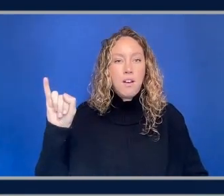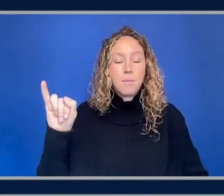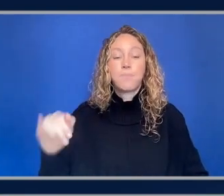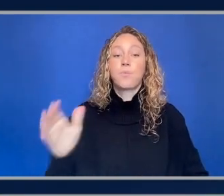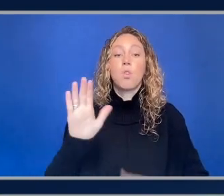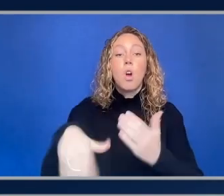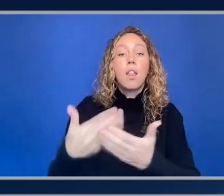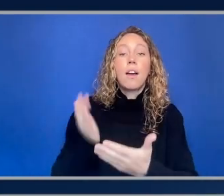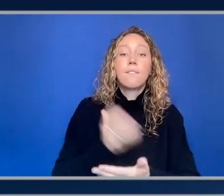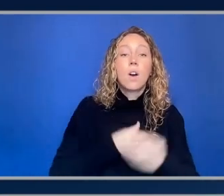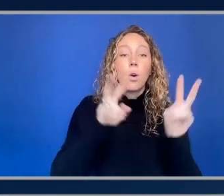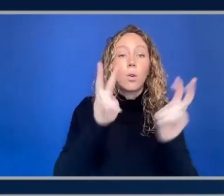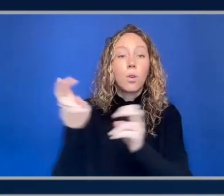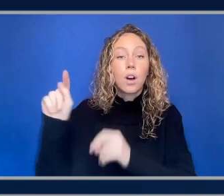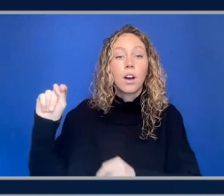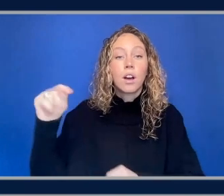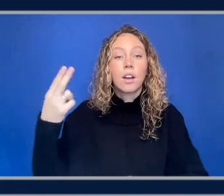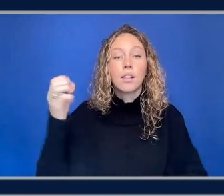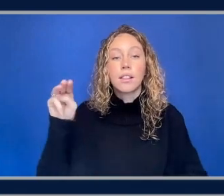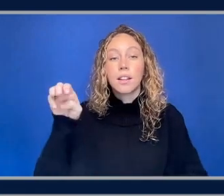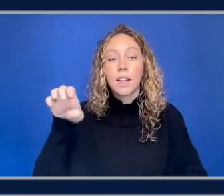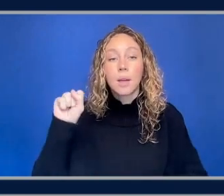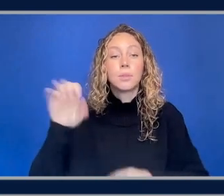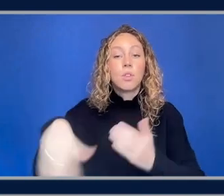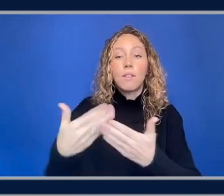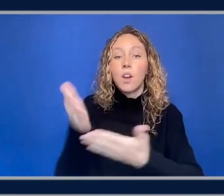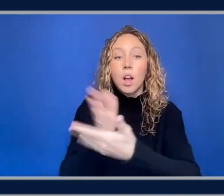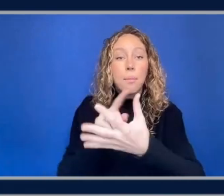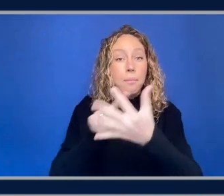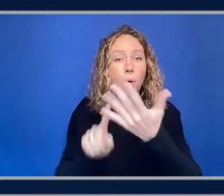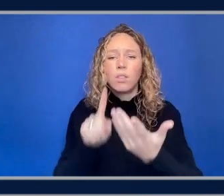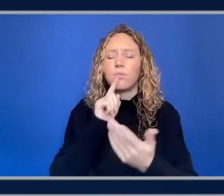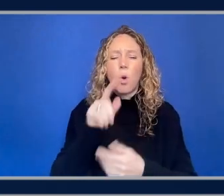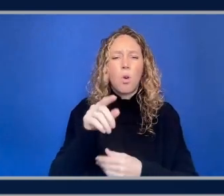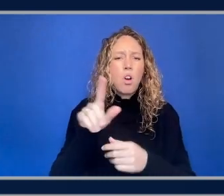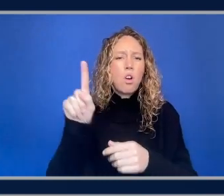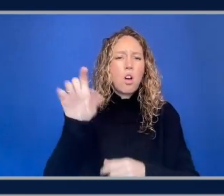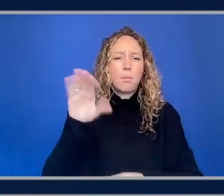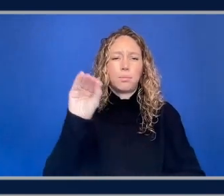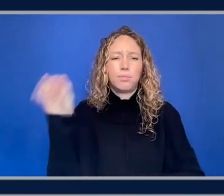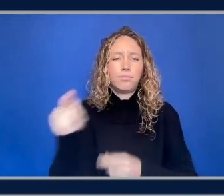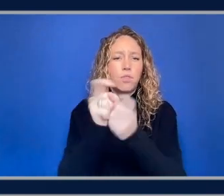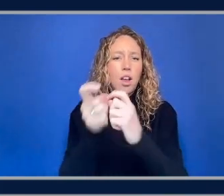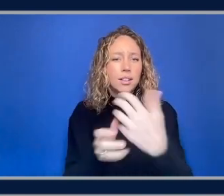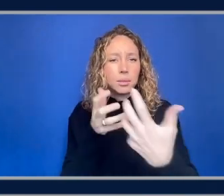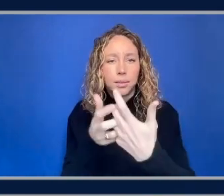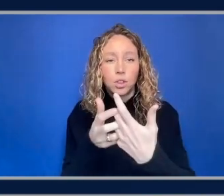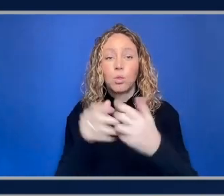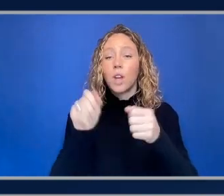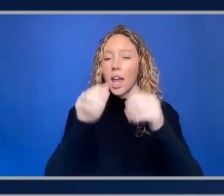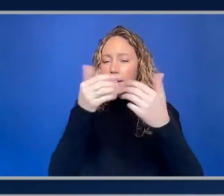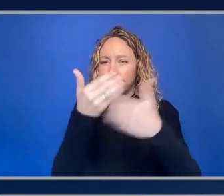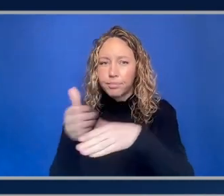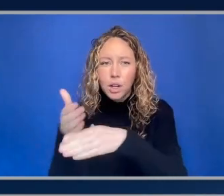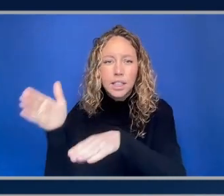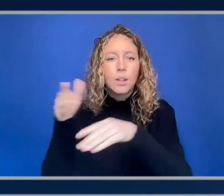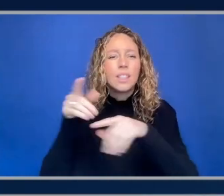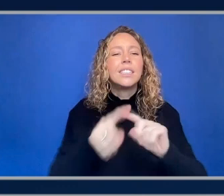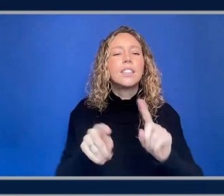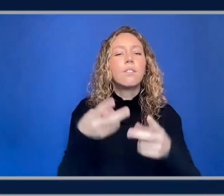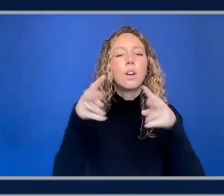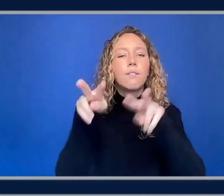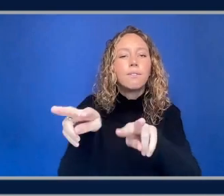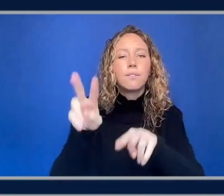theming capabilities with all of our components it's completely customizable and you can break all the different views apart there's a lot of different views in here for like